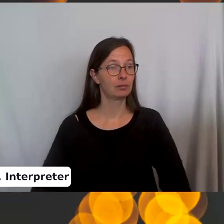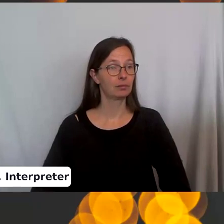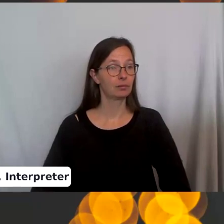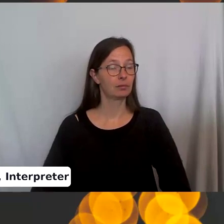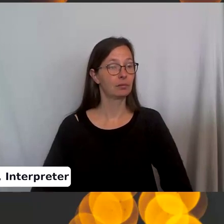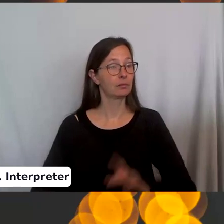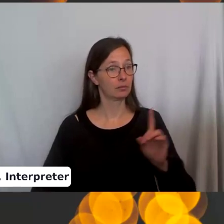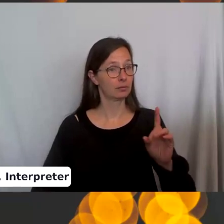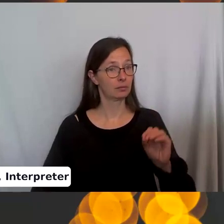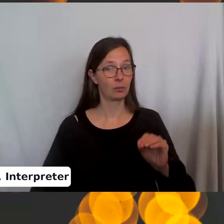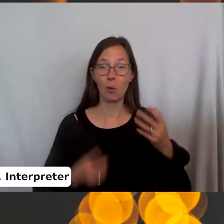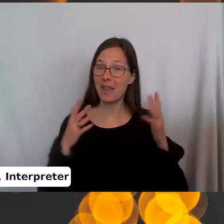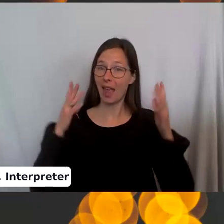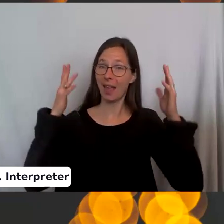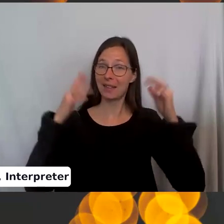One, zero. Yay!